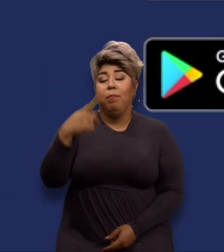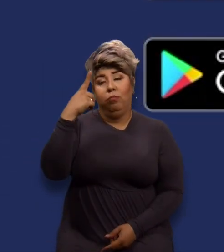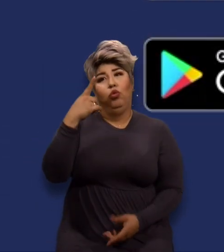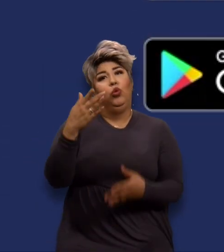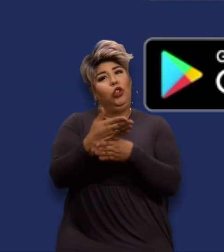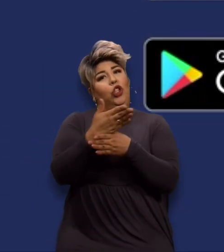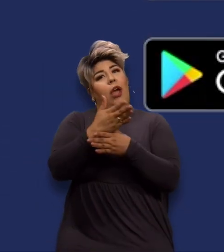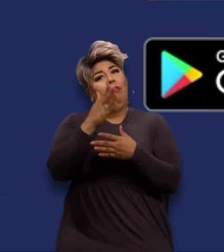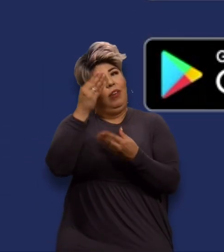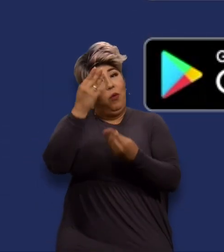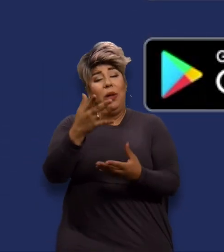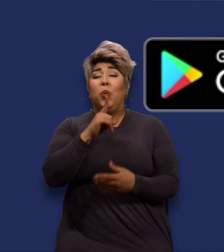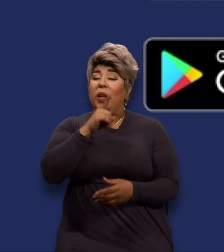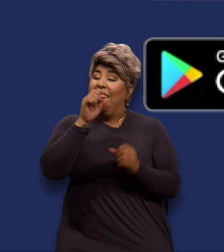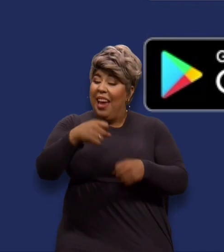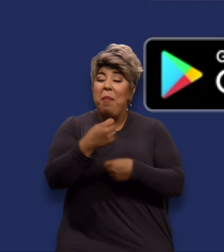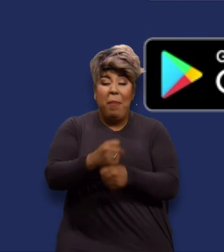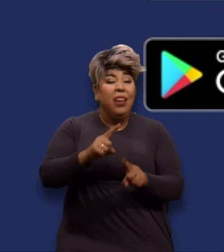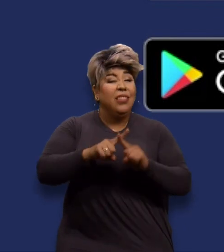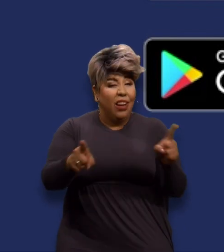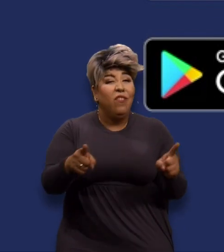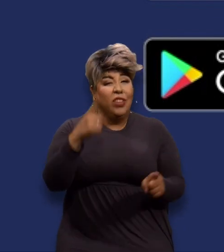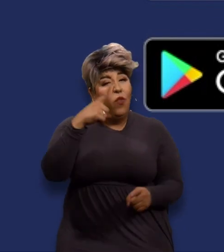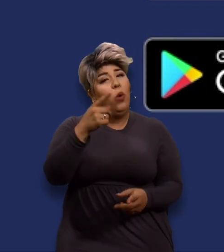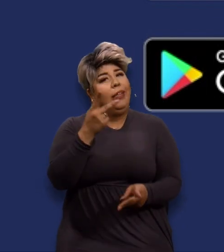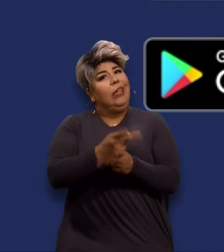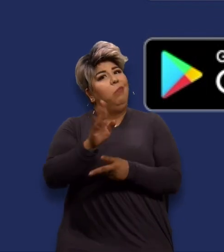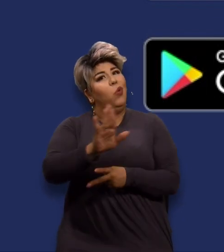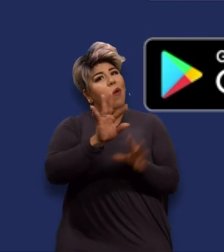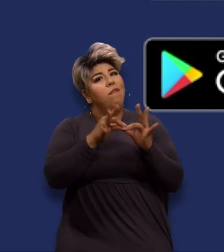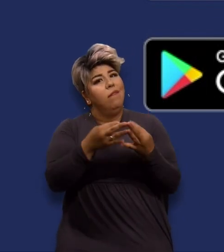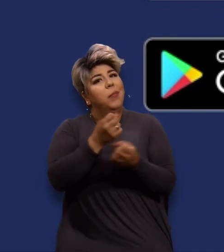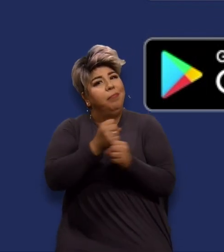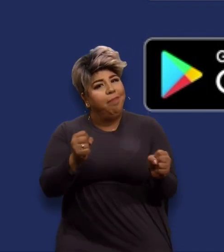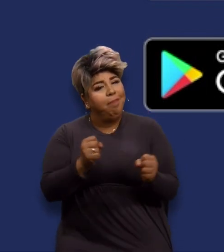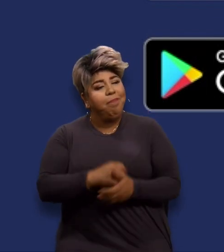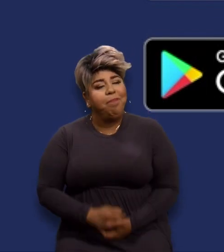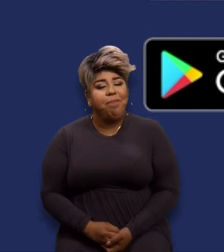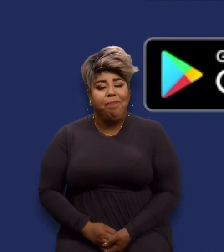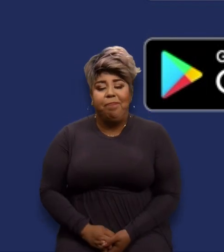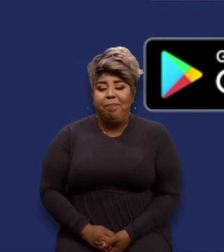information. It can make all the difference when it comes to keeping you and your family safe.